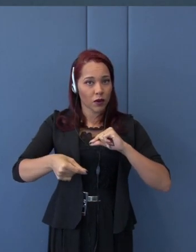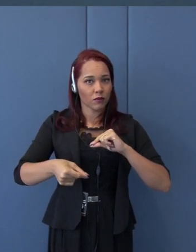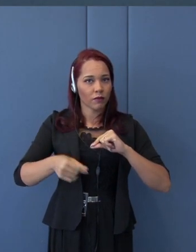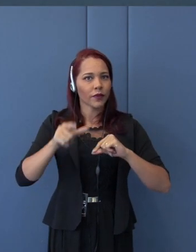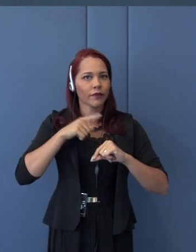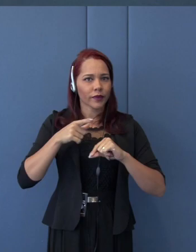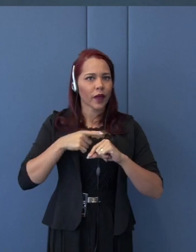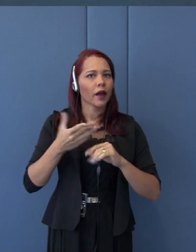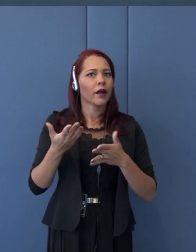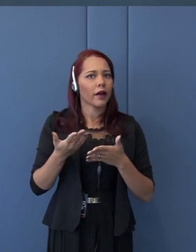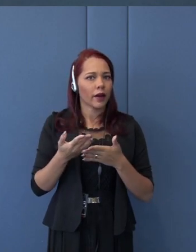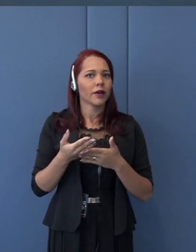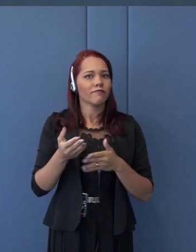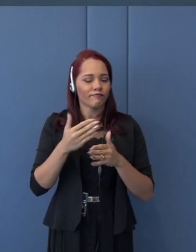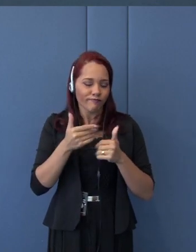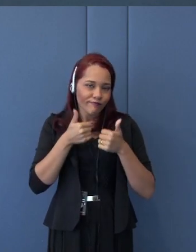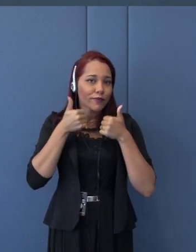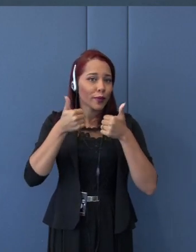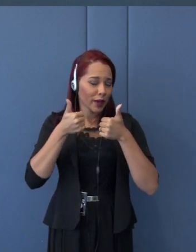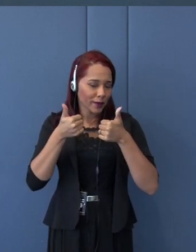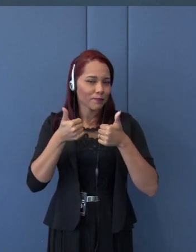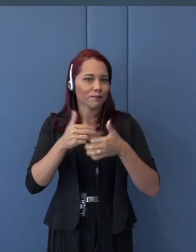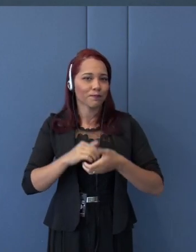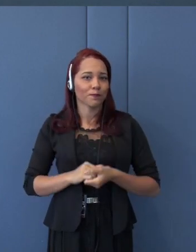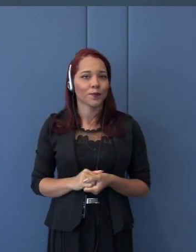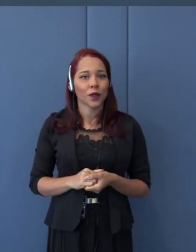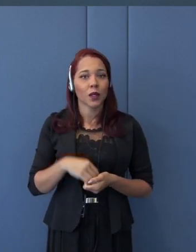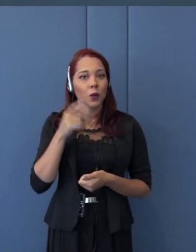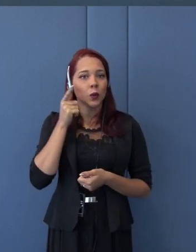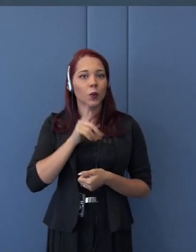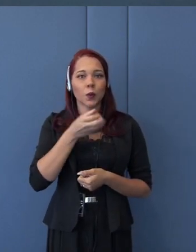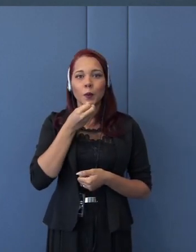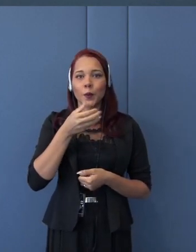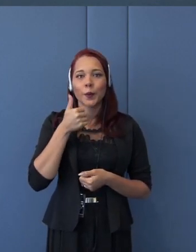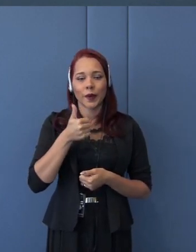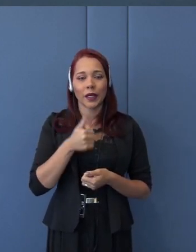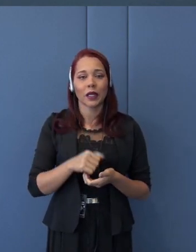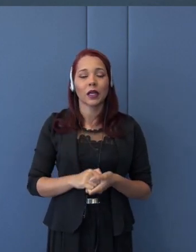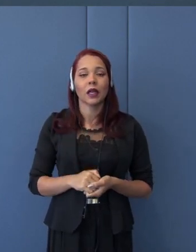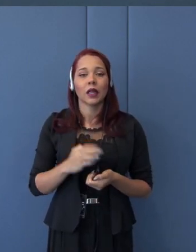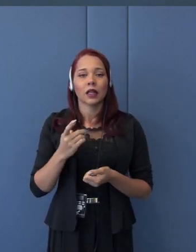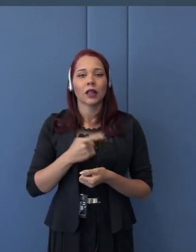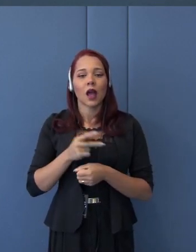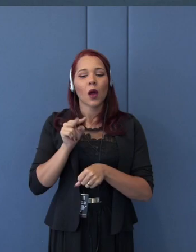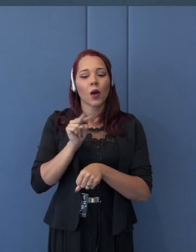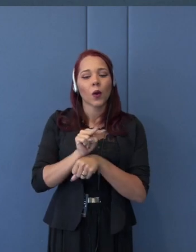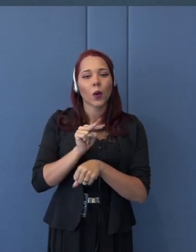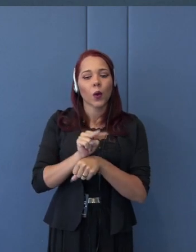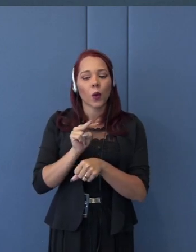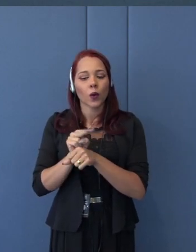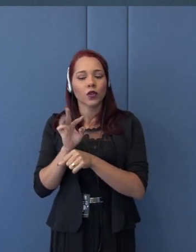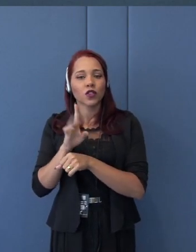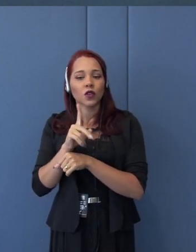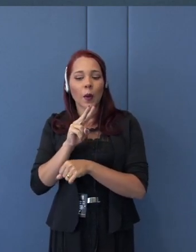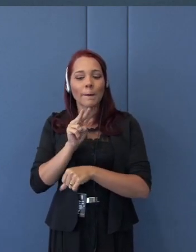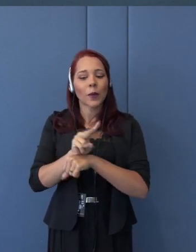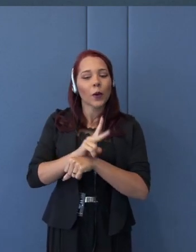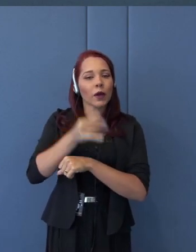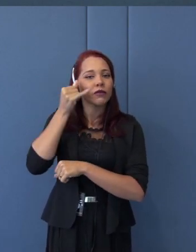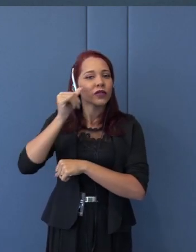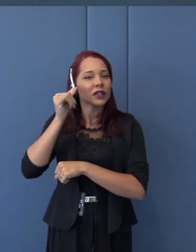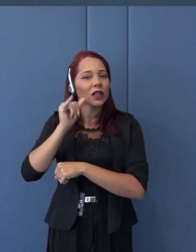in the containment of this disease.